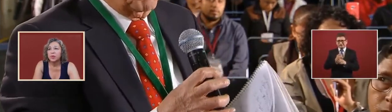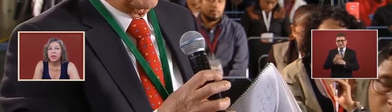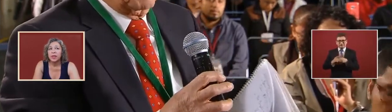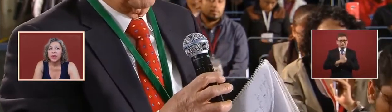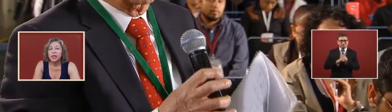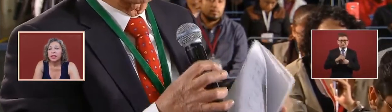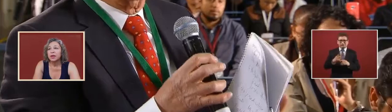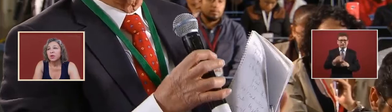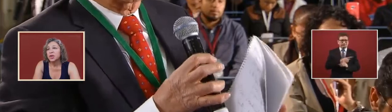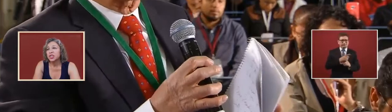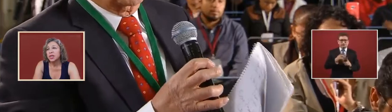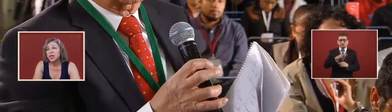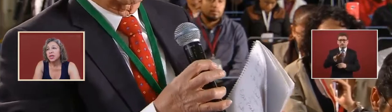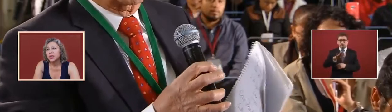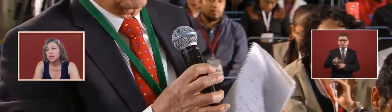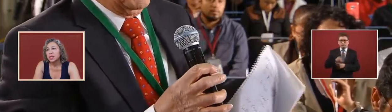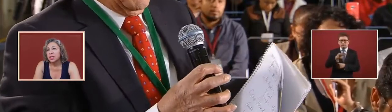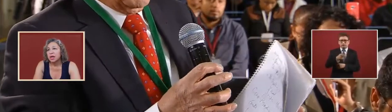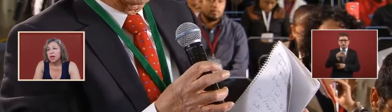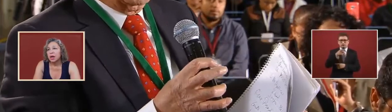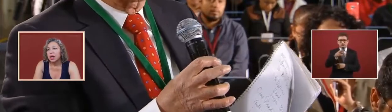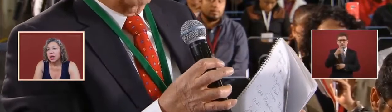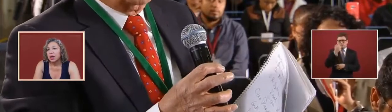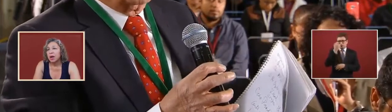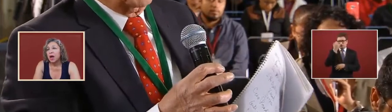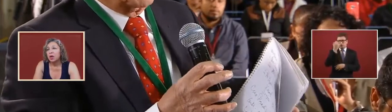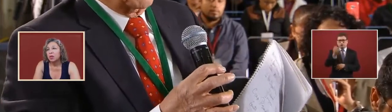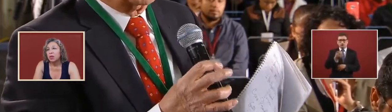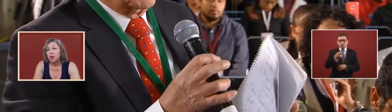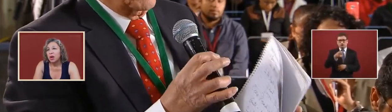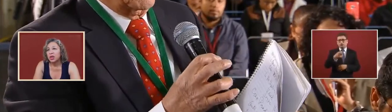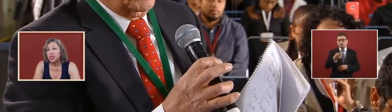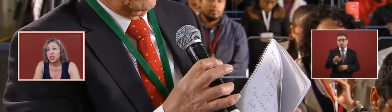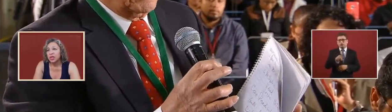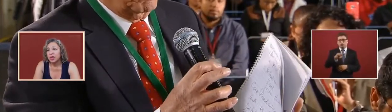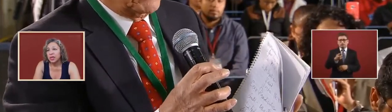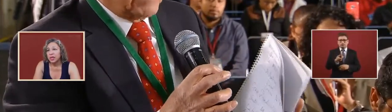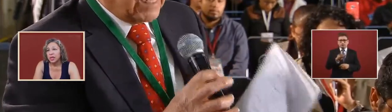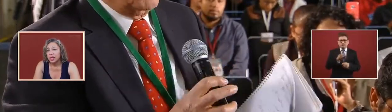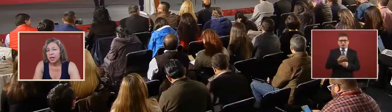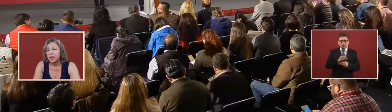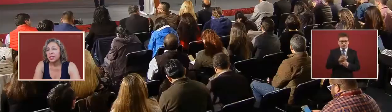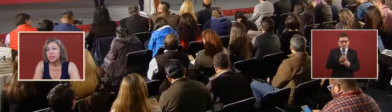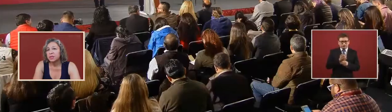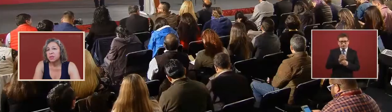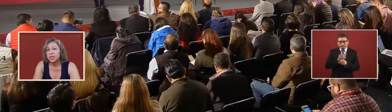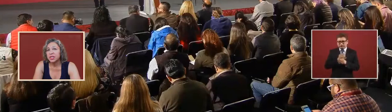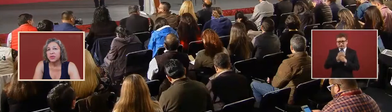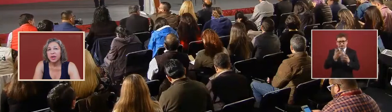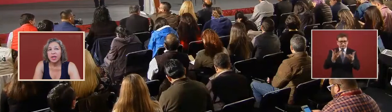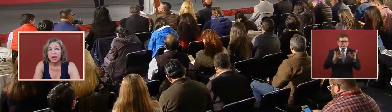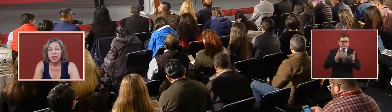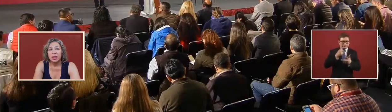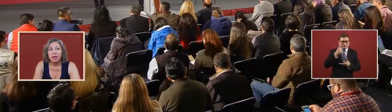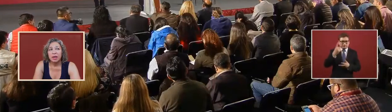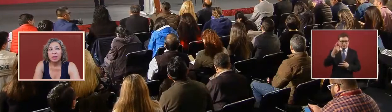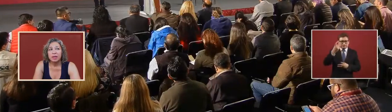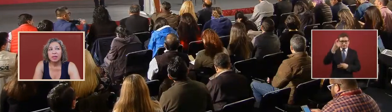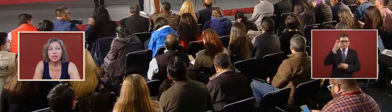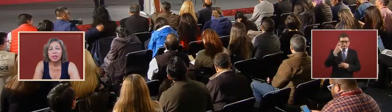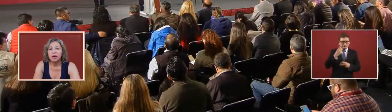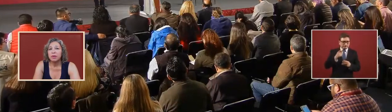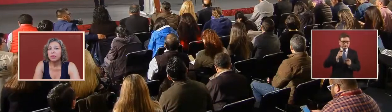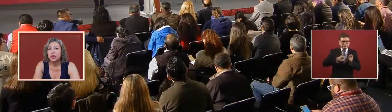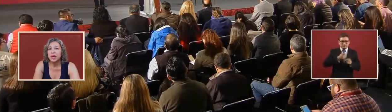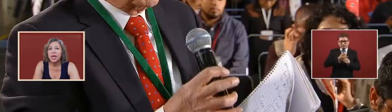the question is how large is this mystery and